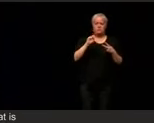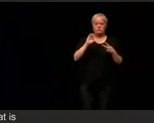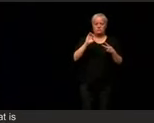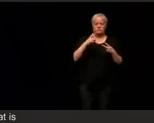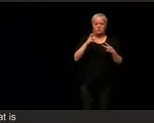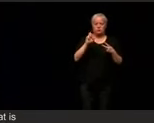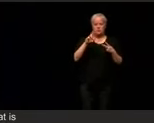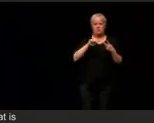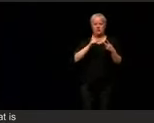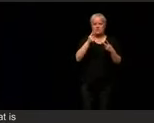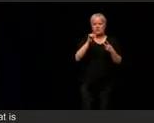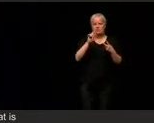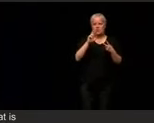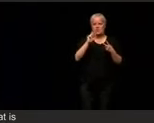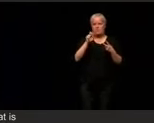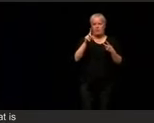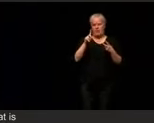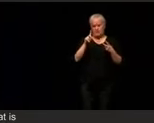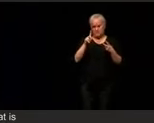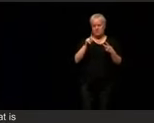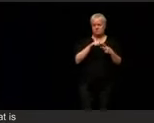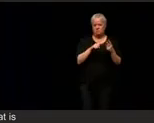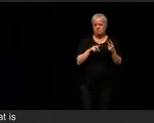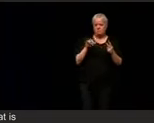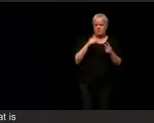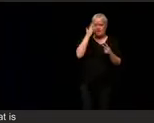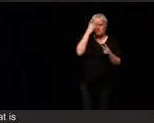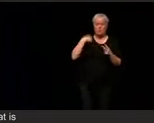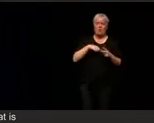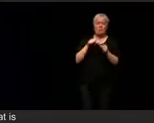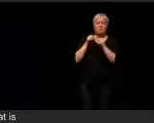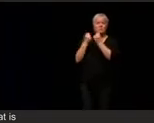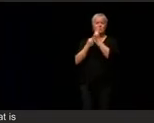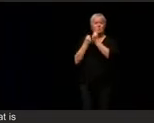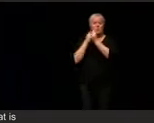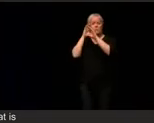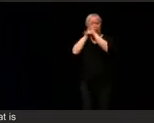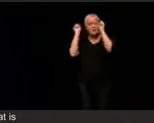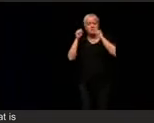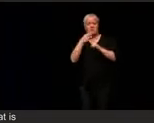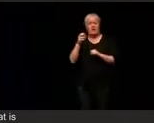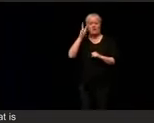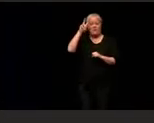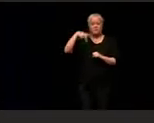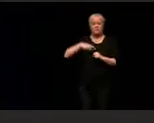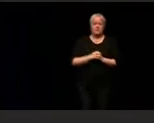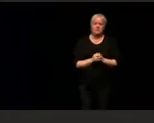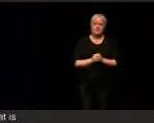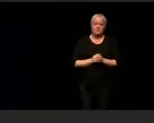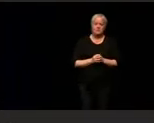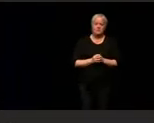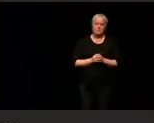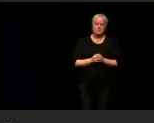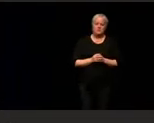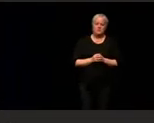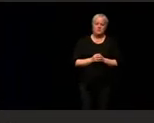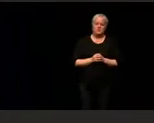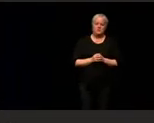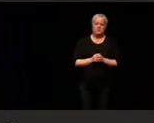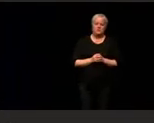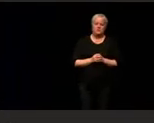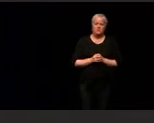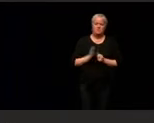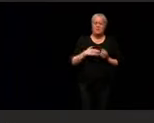That's why we continue to stand with our President and our Vice President. I'll end with this